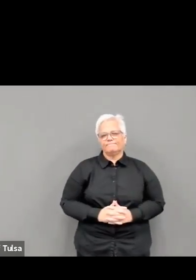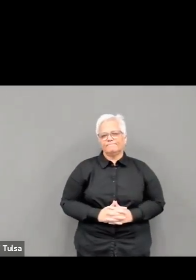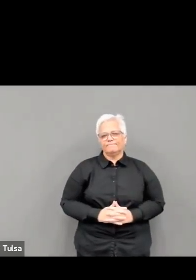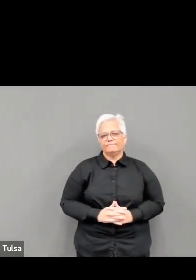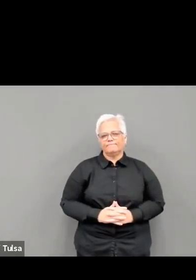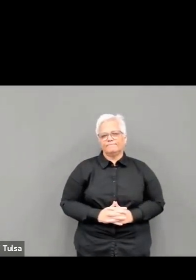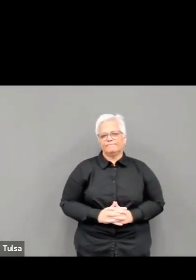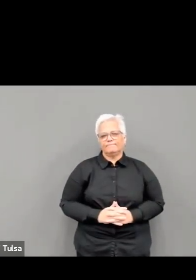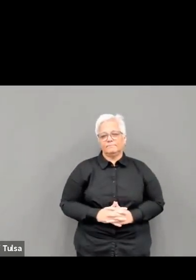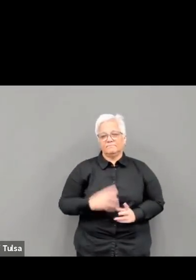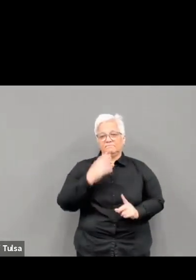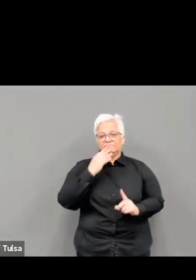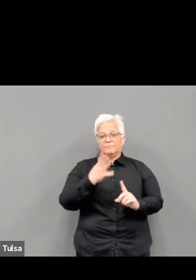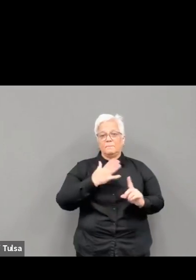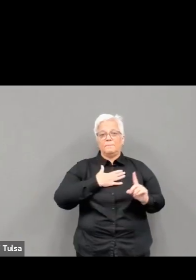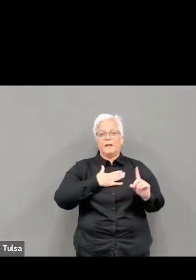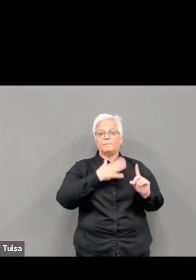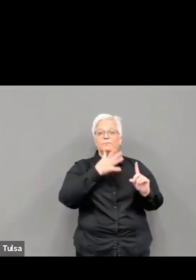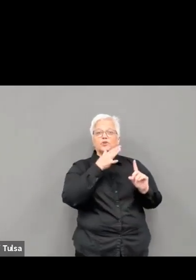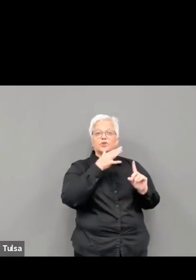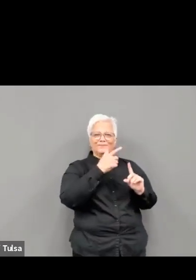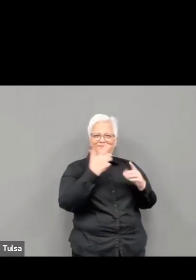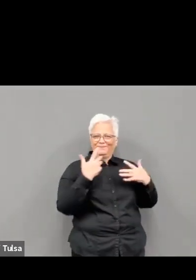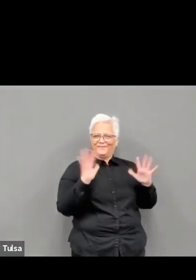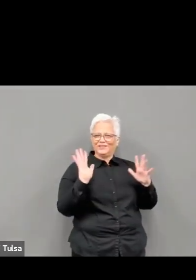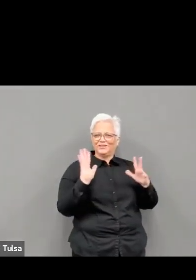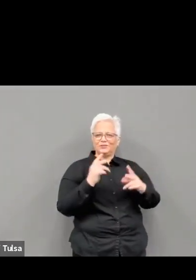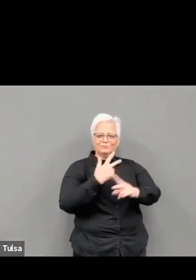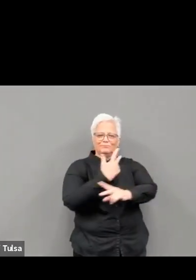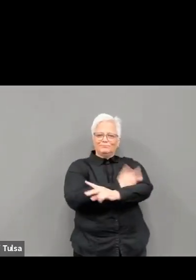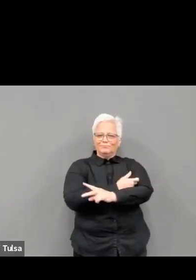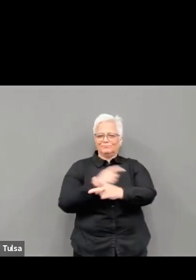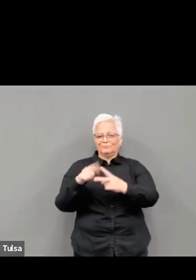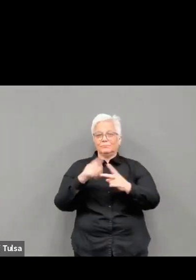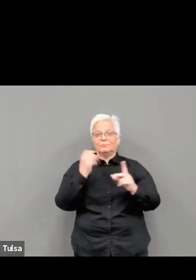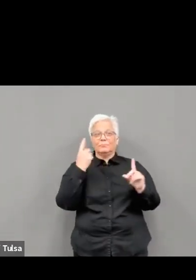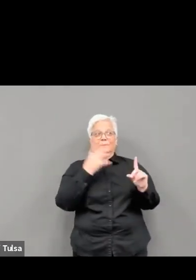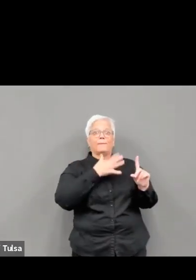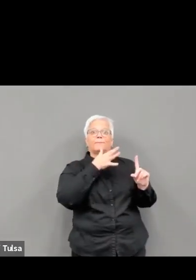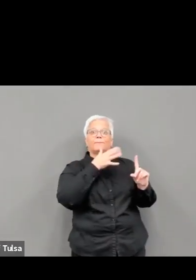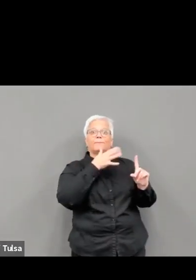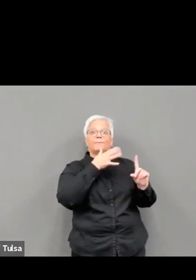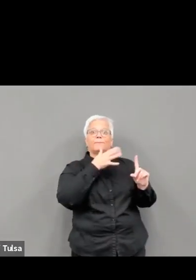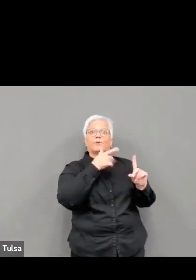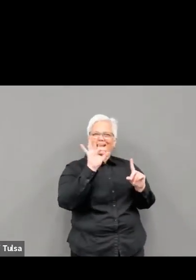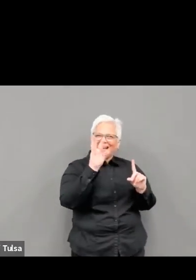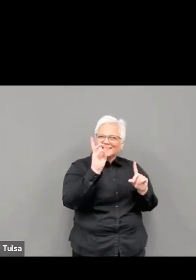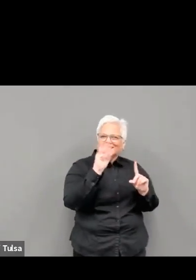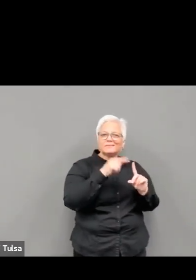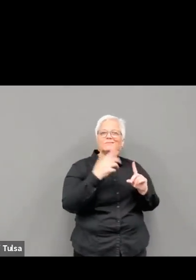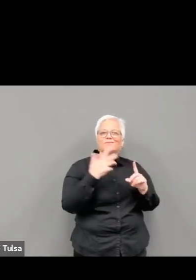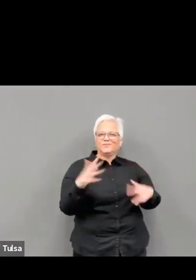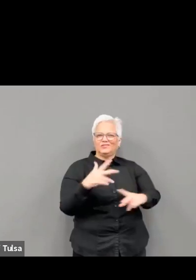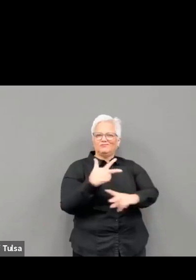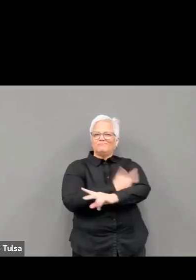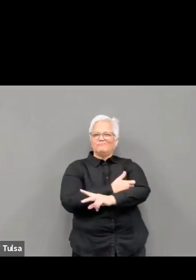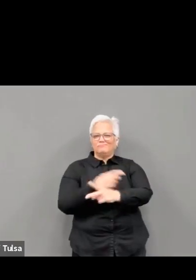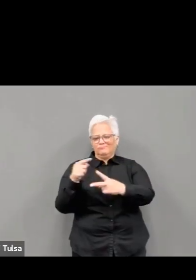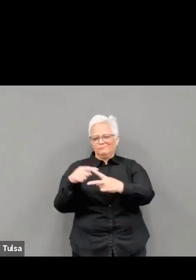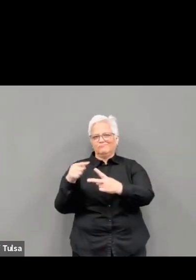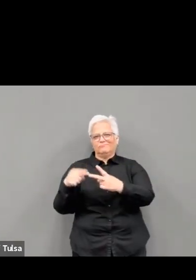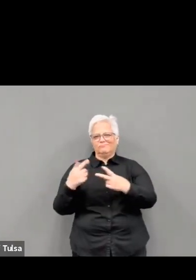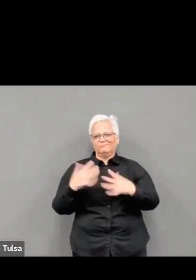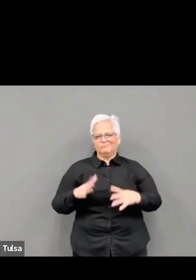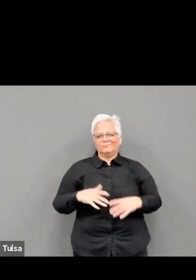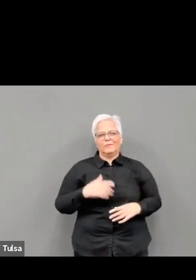she was so excited. Well, I forgot she was going. So of course, I called her during mass, and the ringer was still on, and the phone rang for